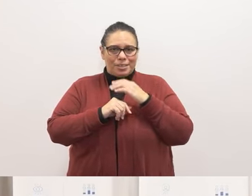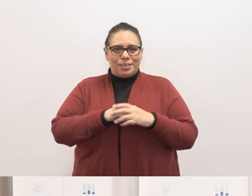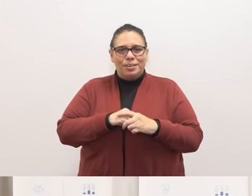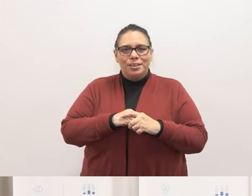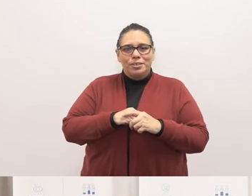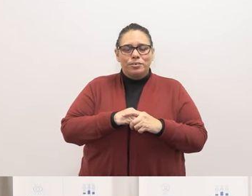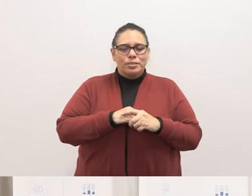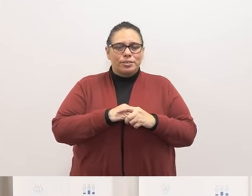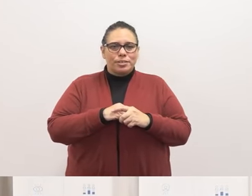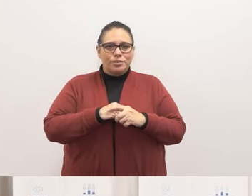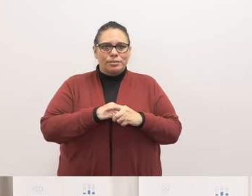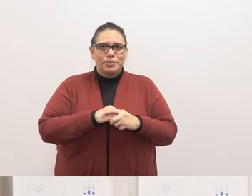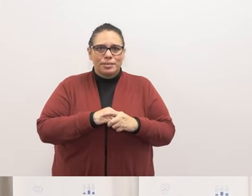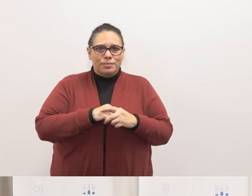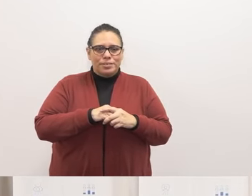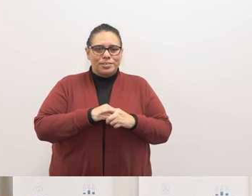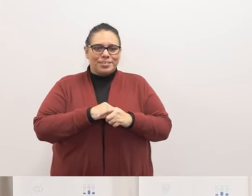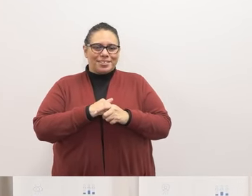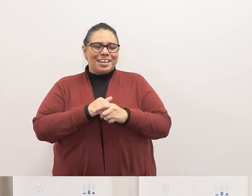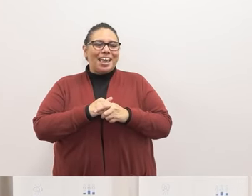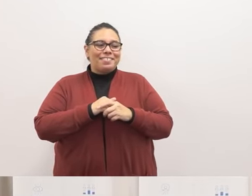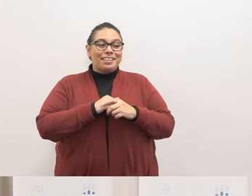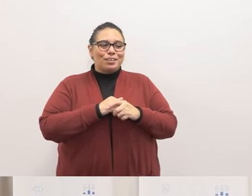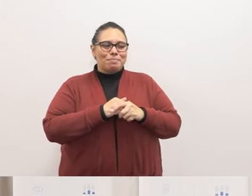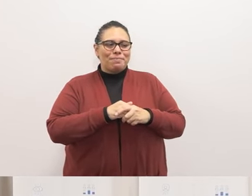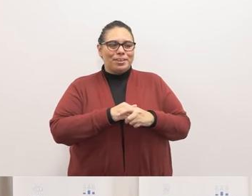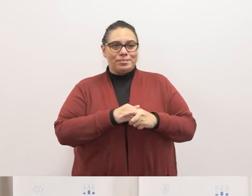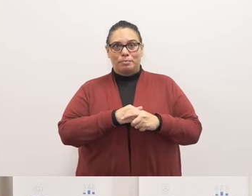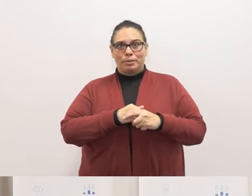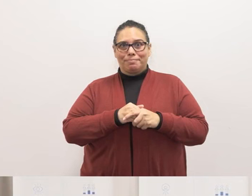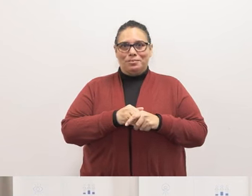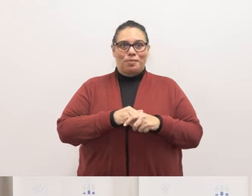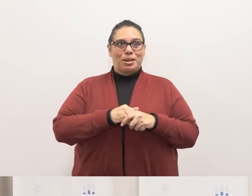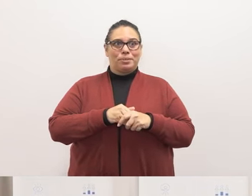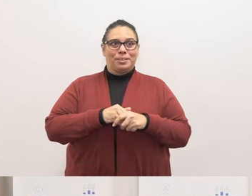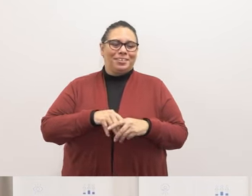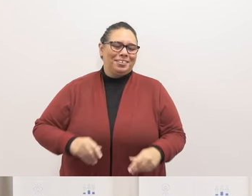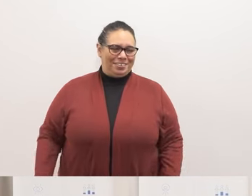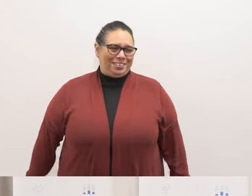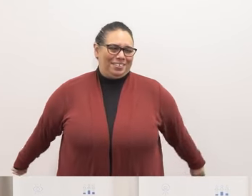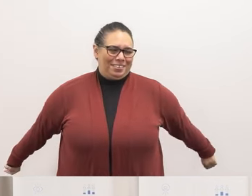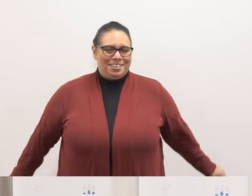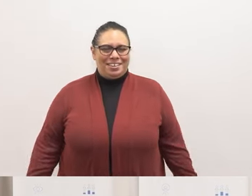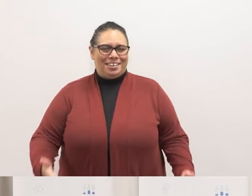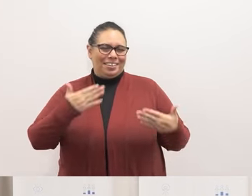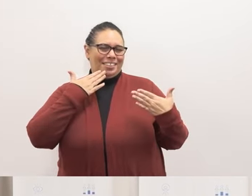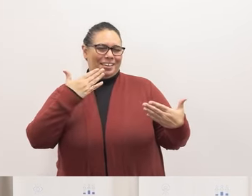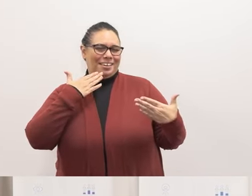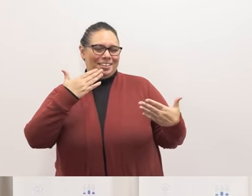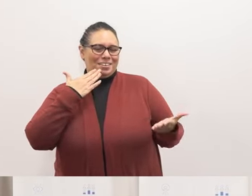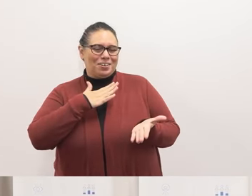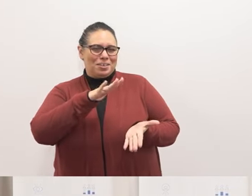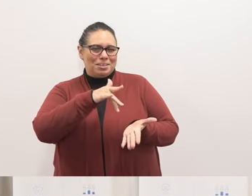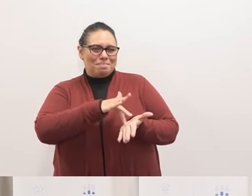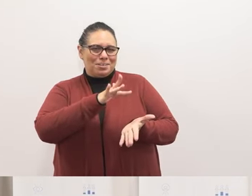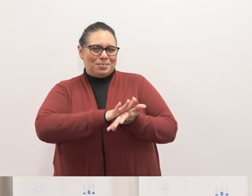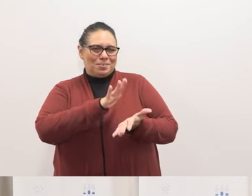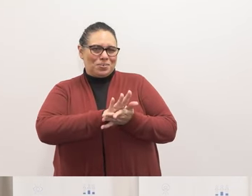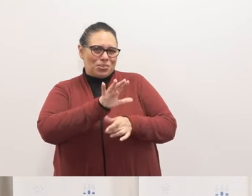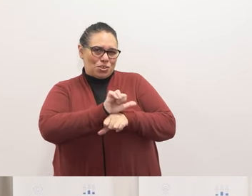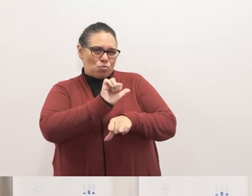Thank you for that question. There are two new courses coming online. One is an exploring dance course in the middle school. It's a one semester course.